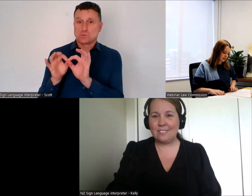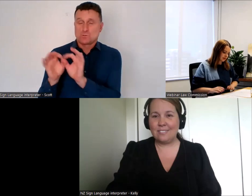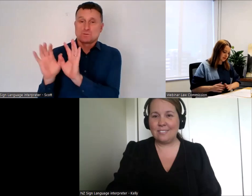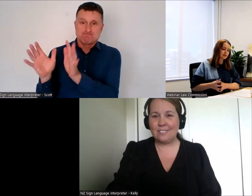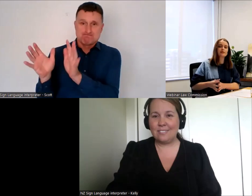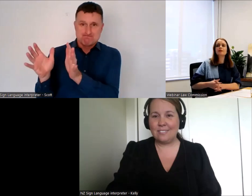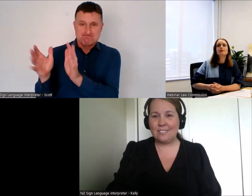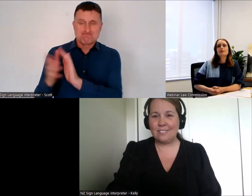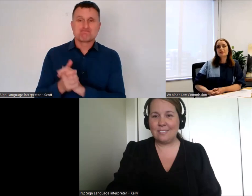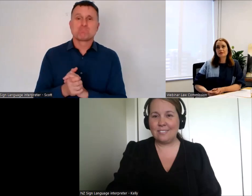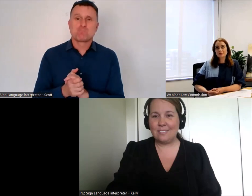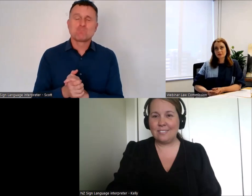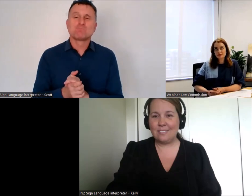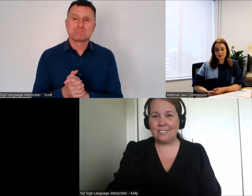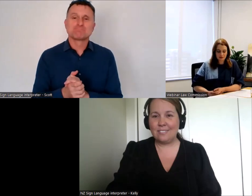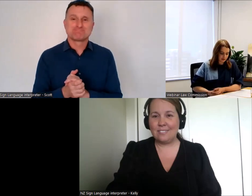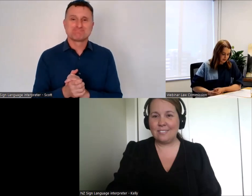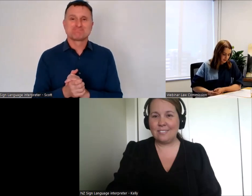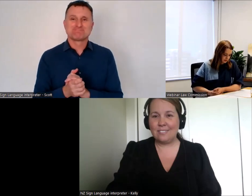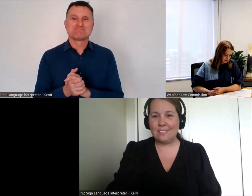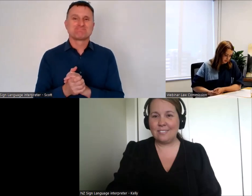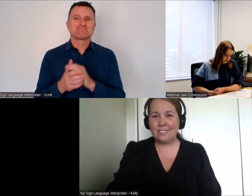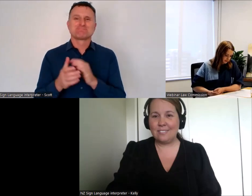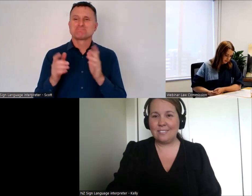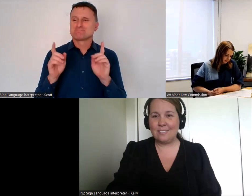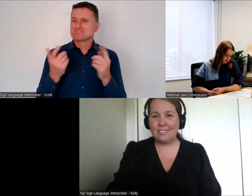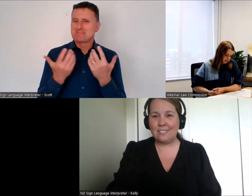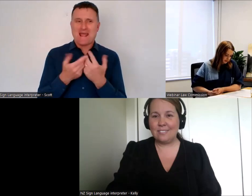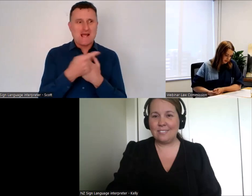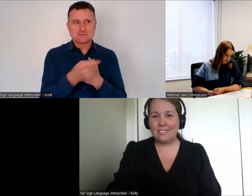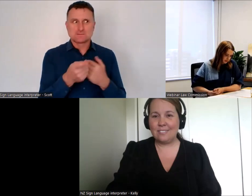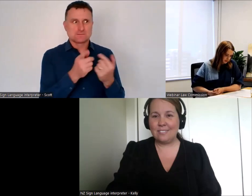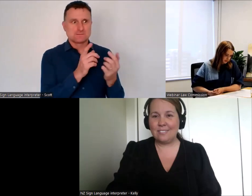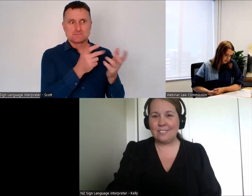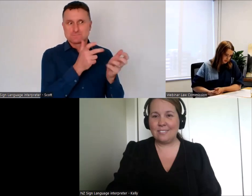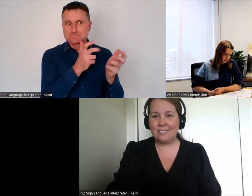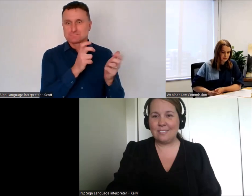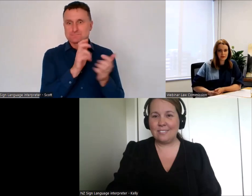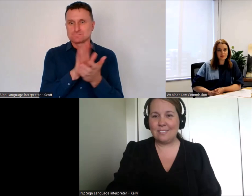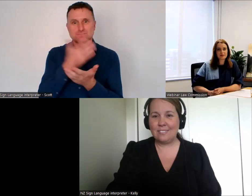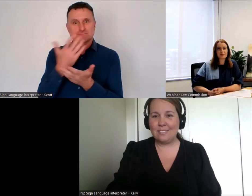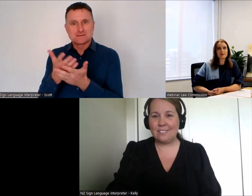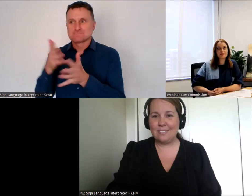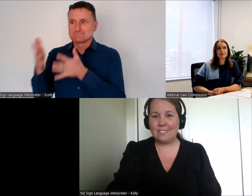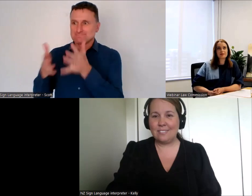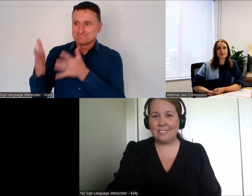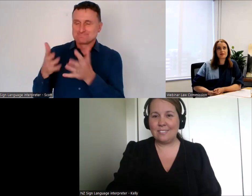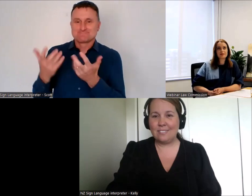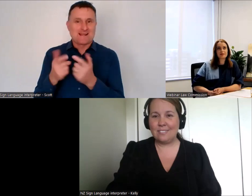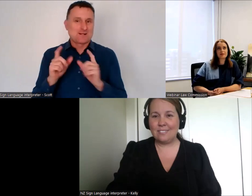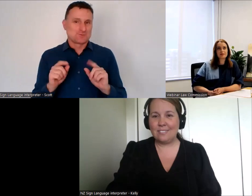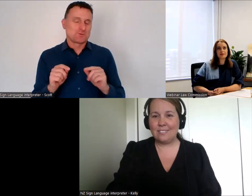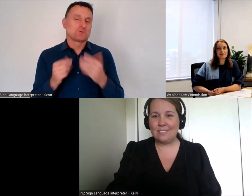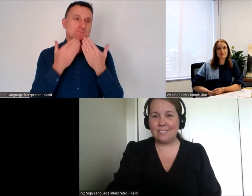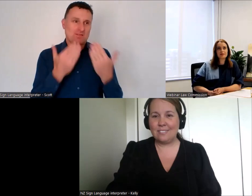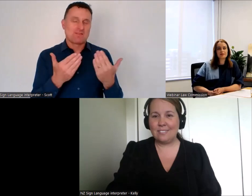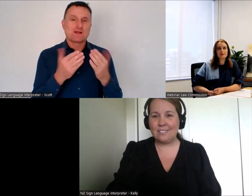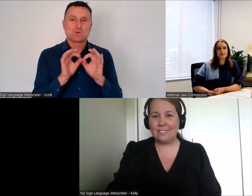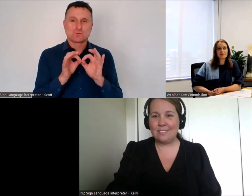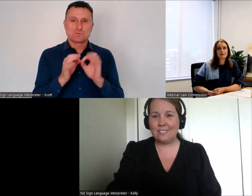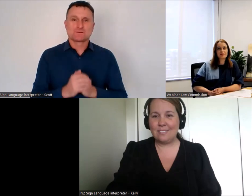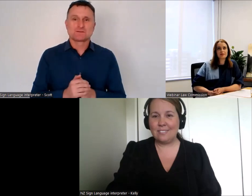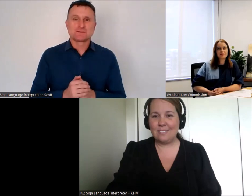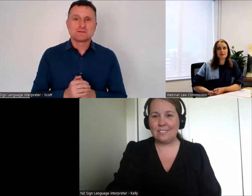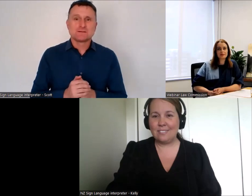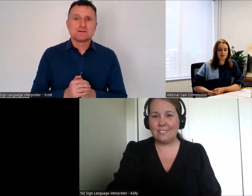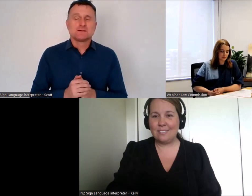doing what you do. I have no idea how you do it, but we're very happy to have you here. And secondly,